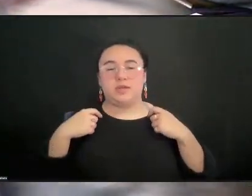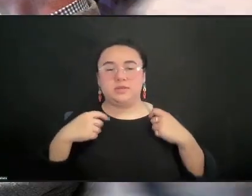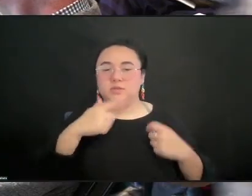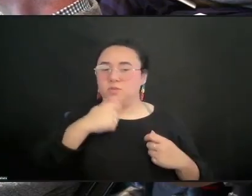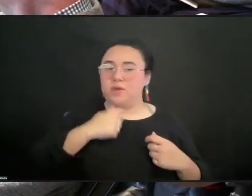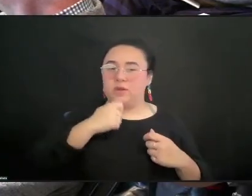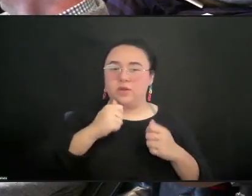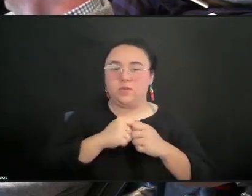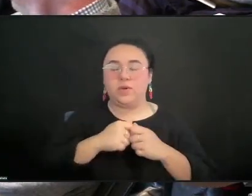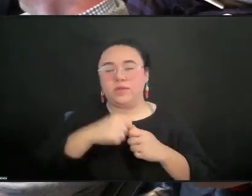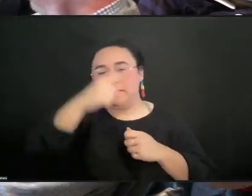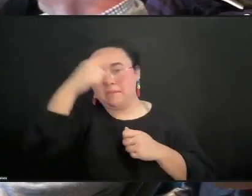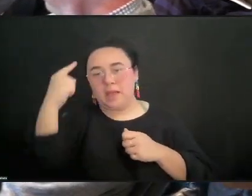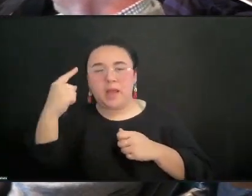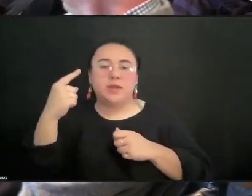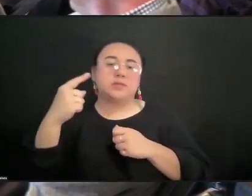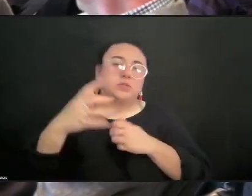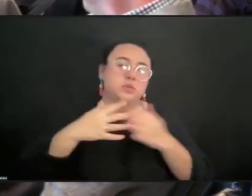gray and tan.